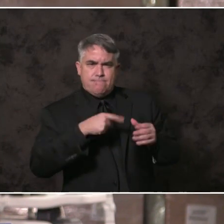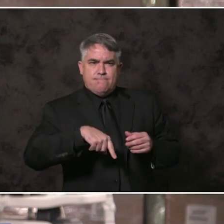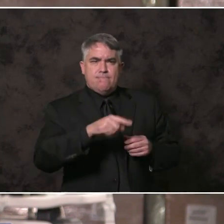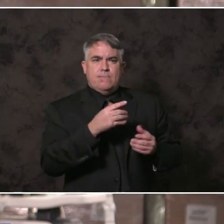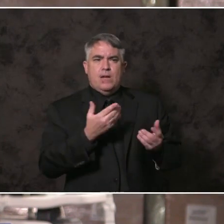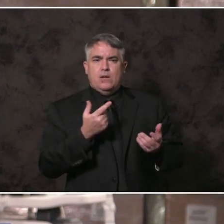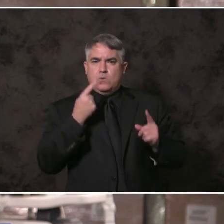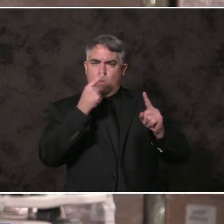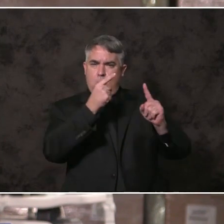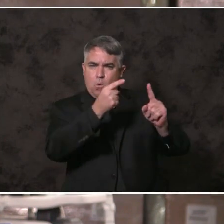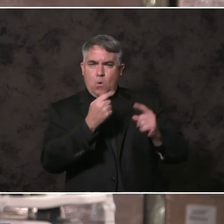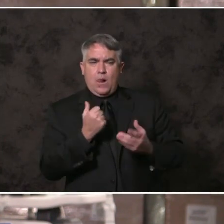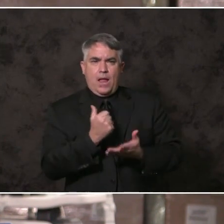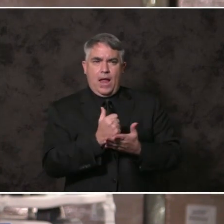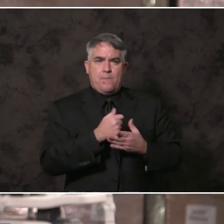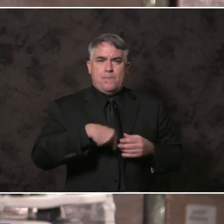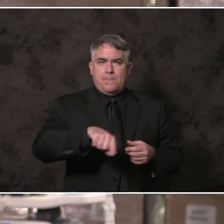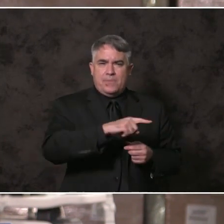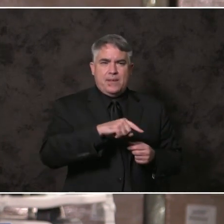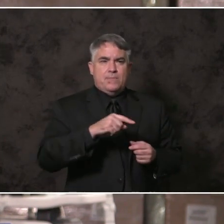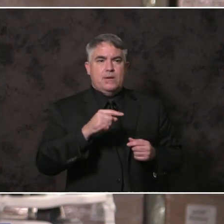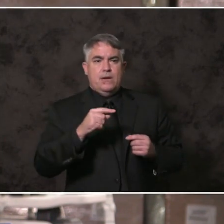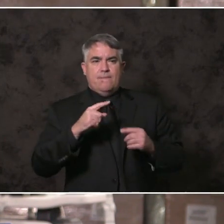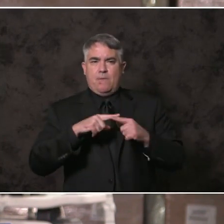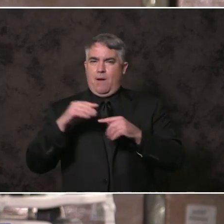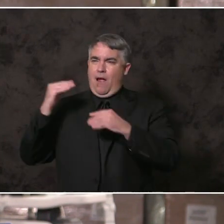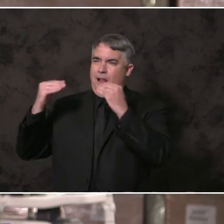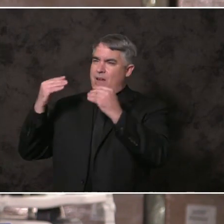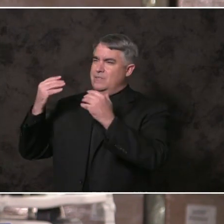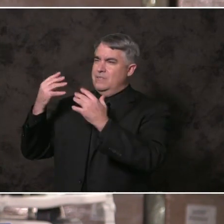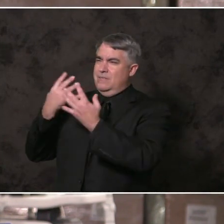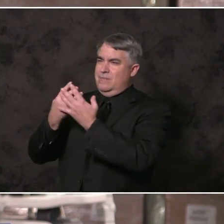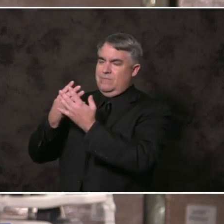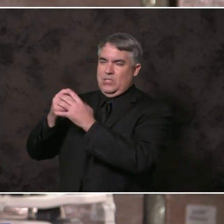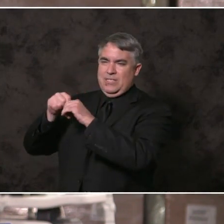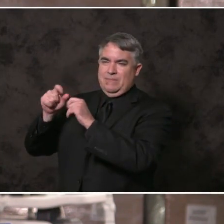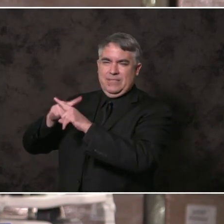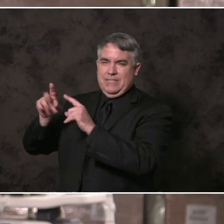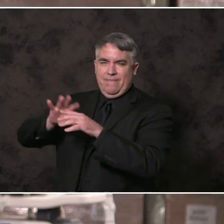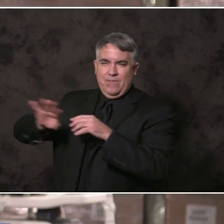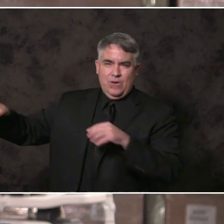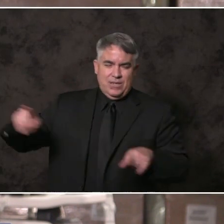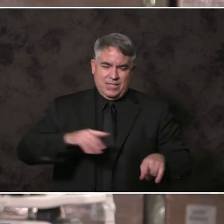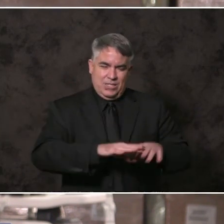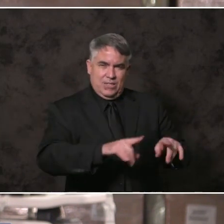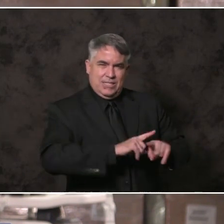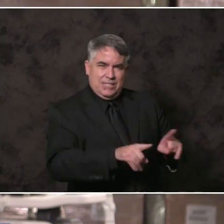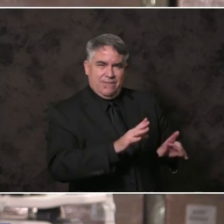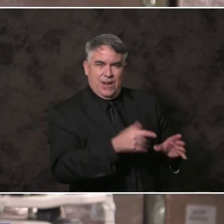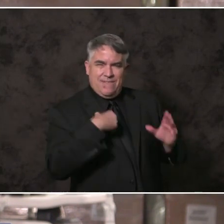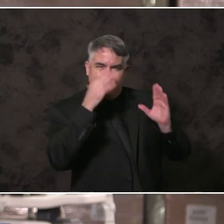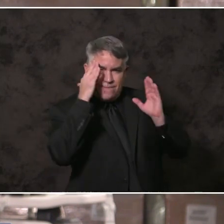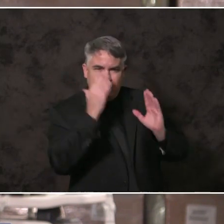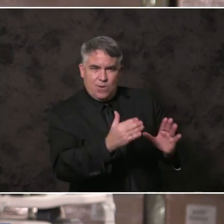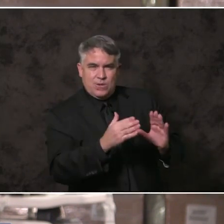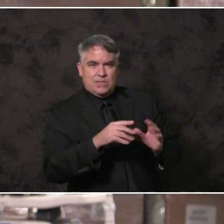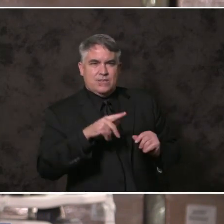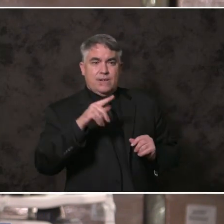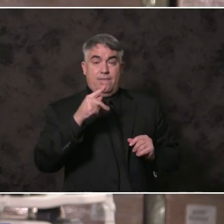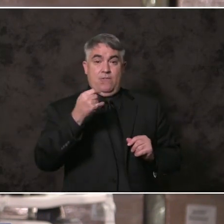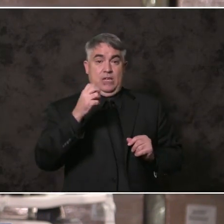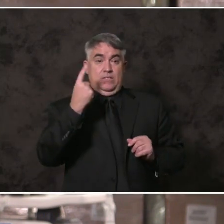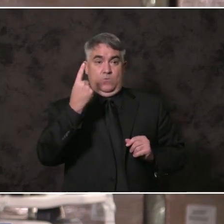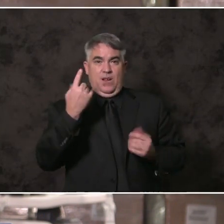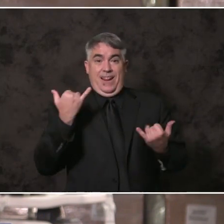different from the adult system. This year, we will complete construction on phase one of a new juvenile justice campus,